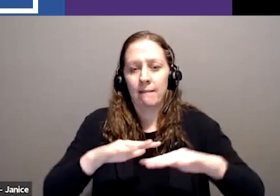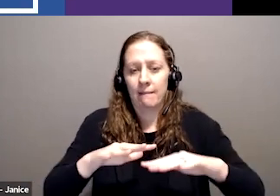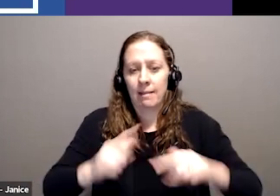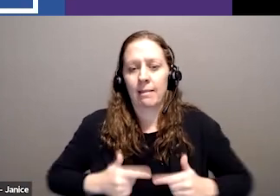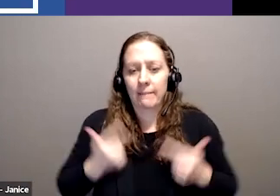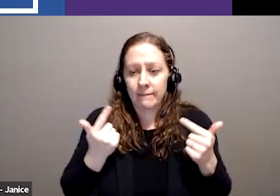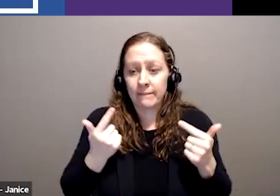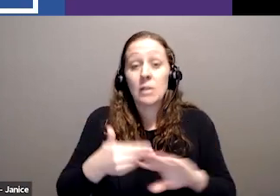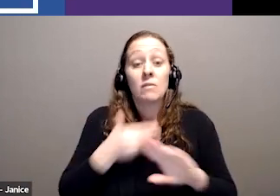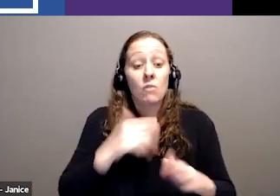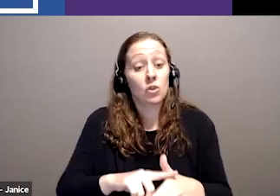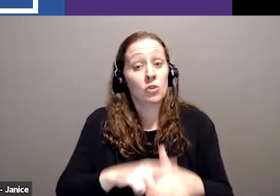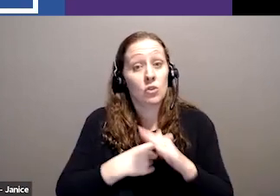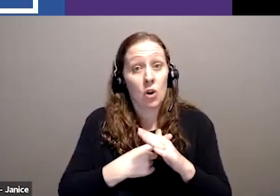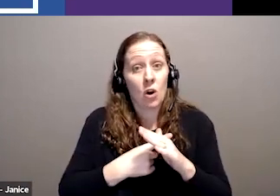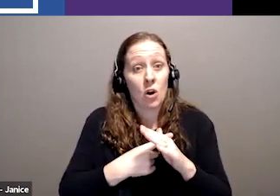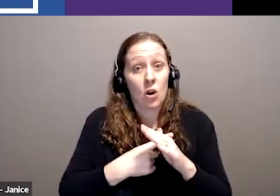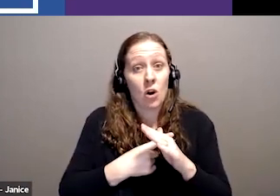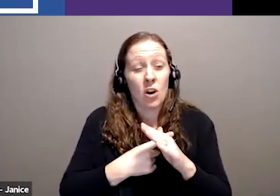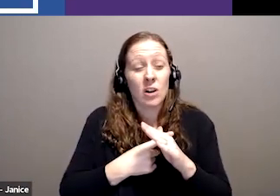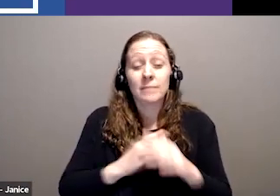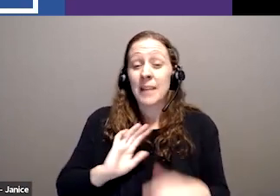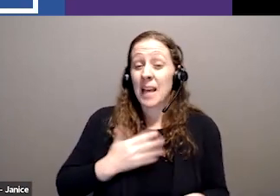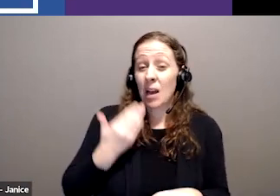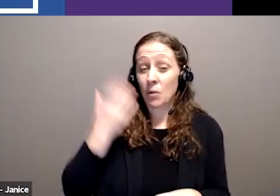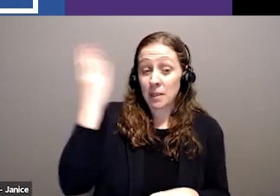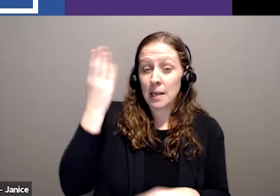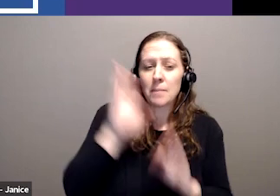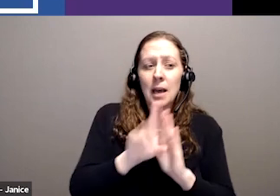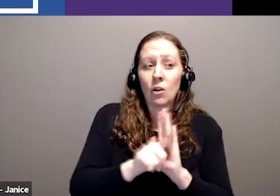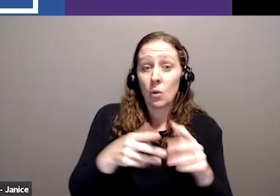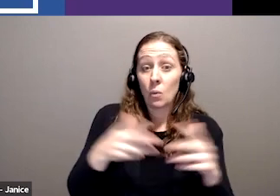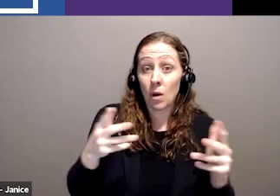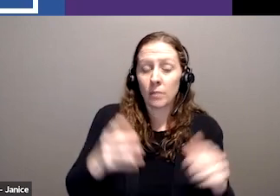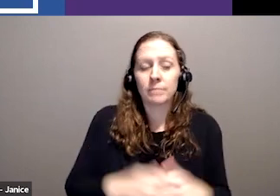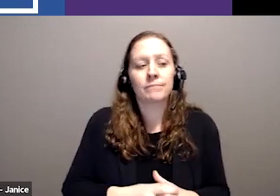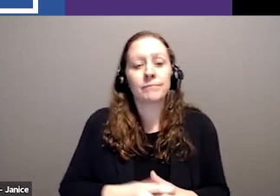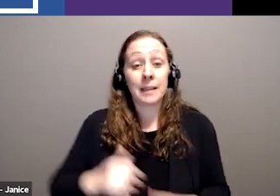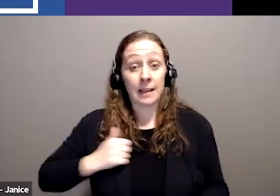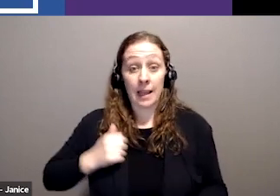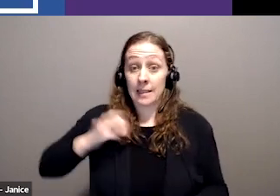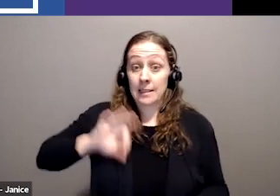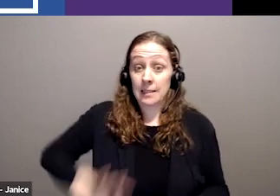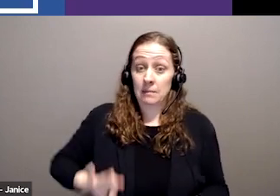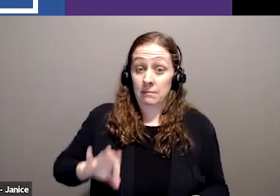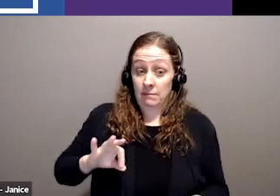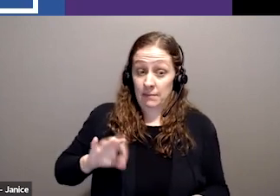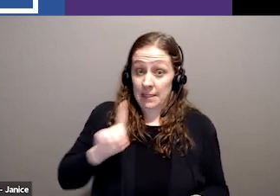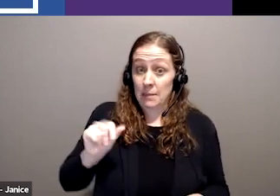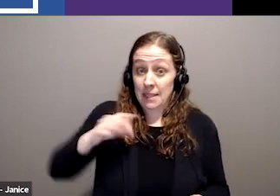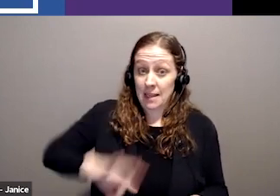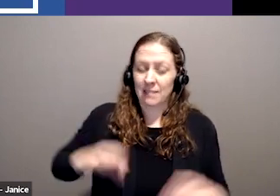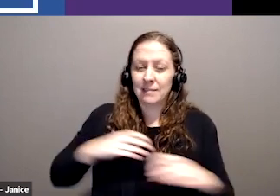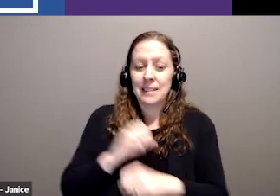Before we start, here's a brief background for our presentation. The proposed Canada Disability Benefits, the CDB,